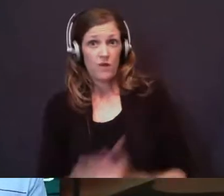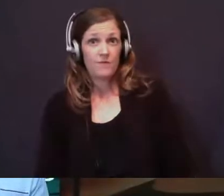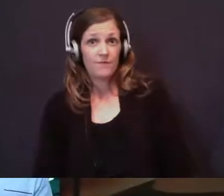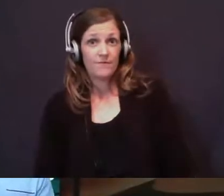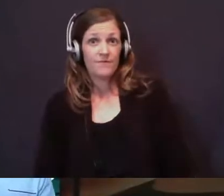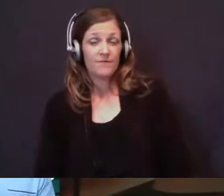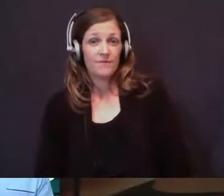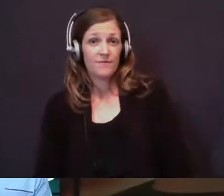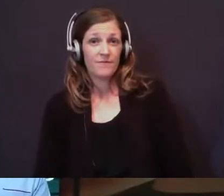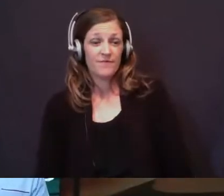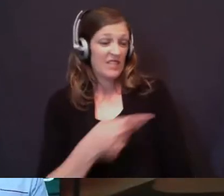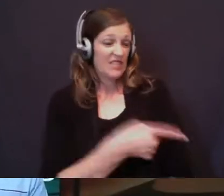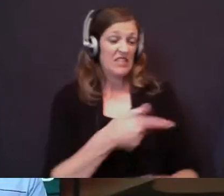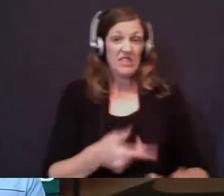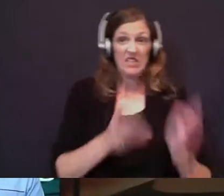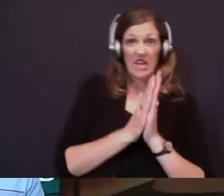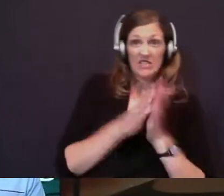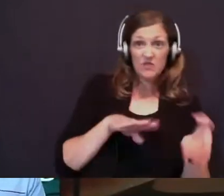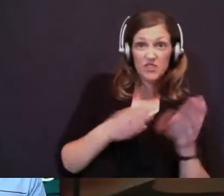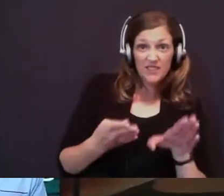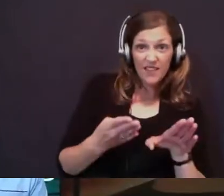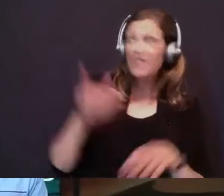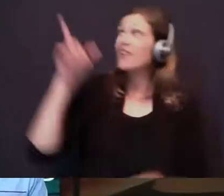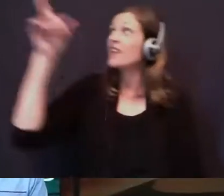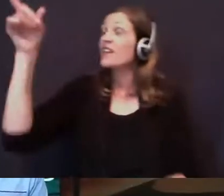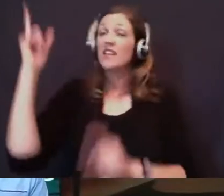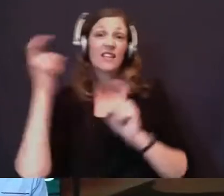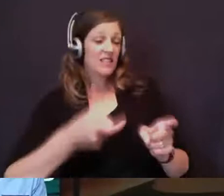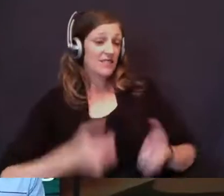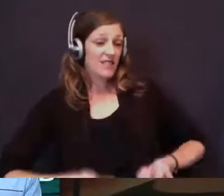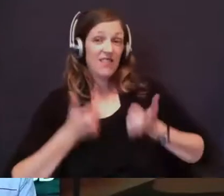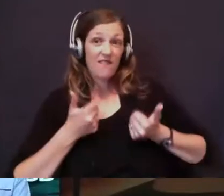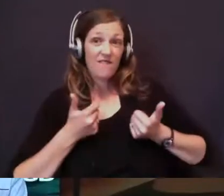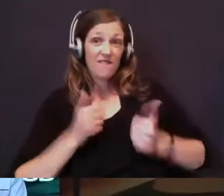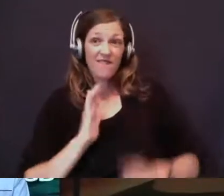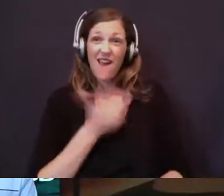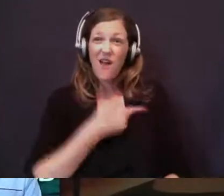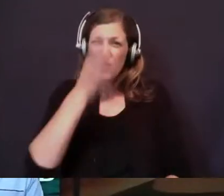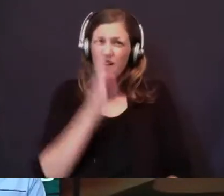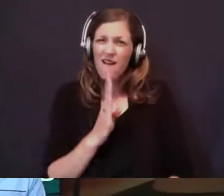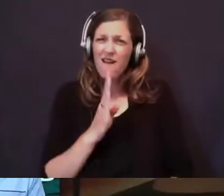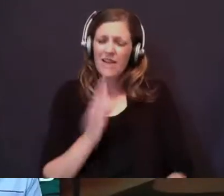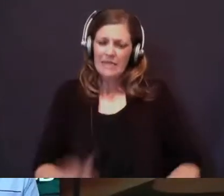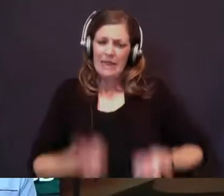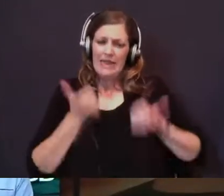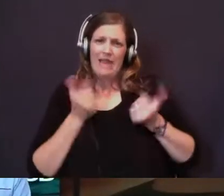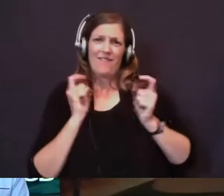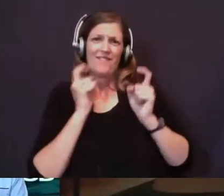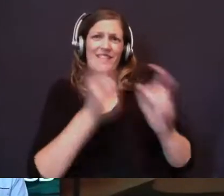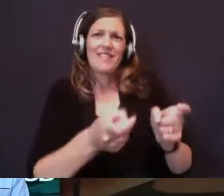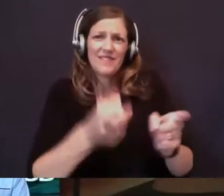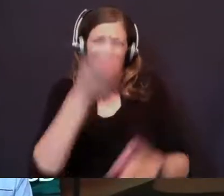Elijah asks for death. God gives life. Our God is a life-giving God.